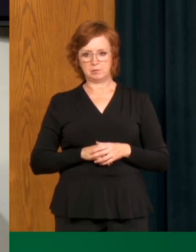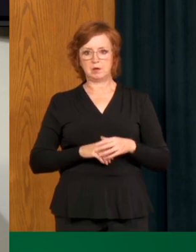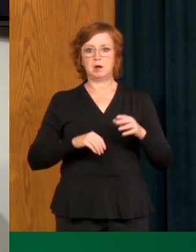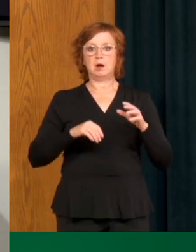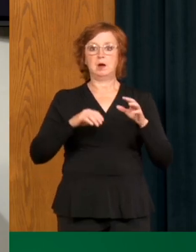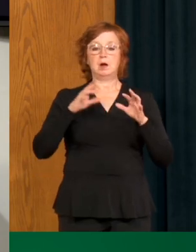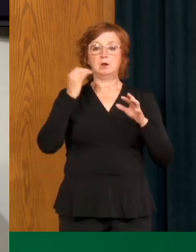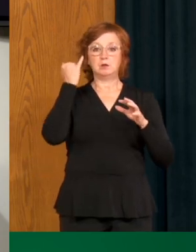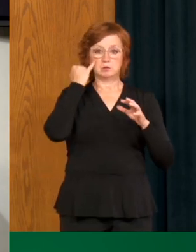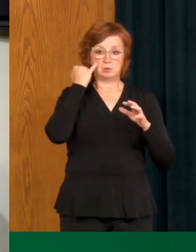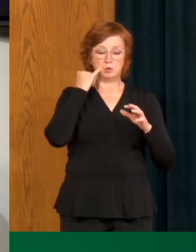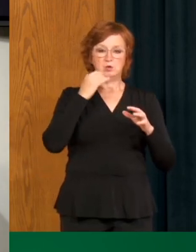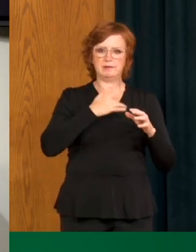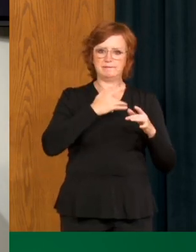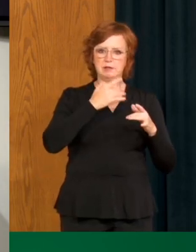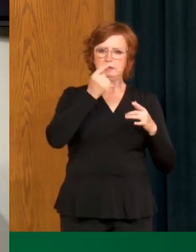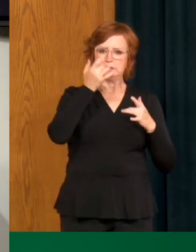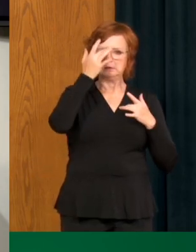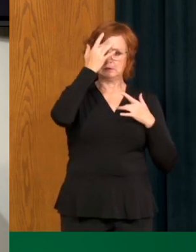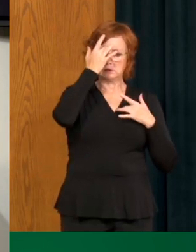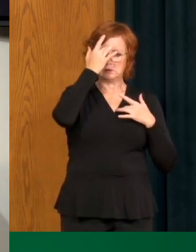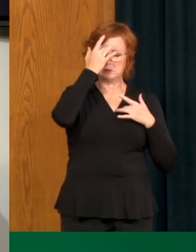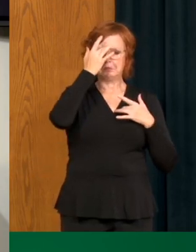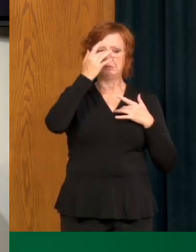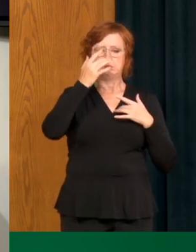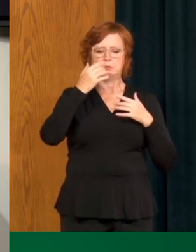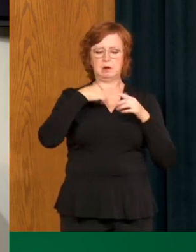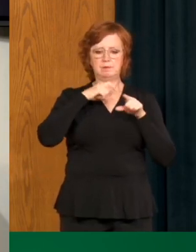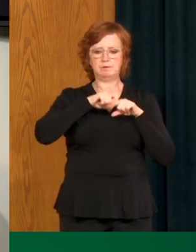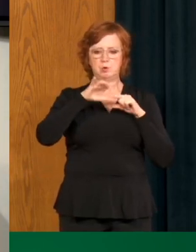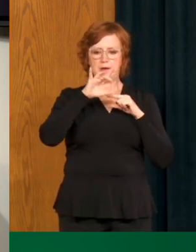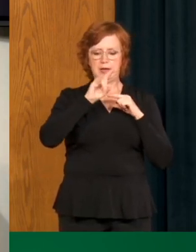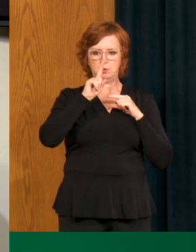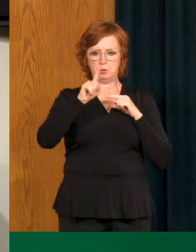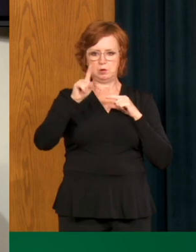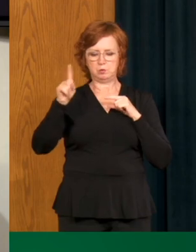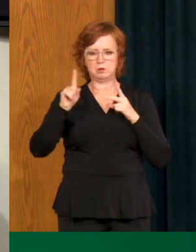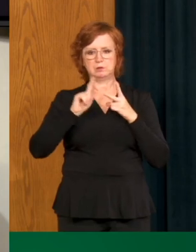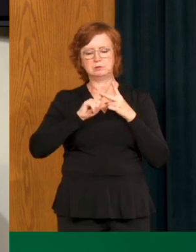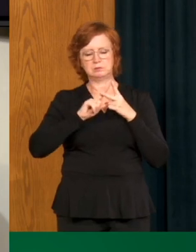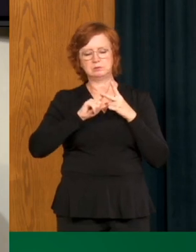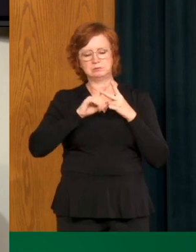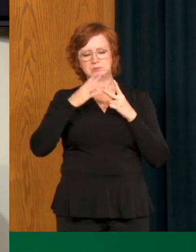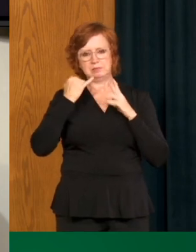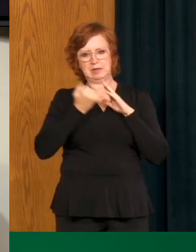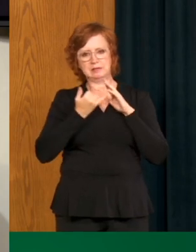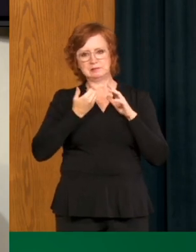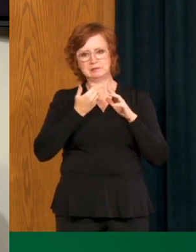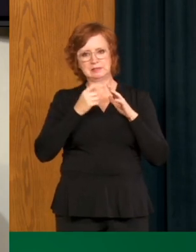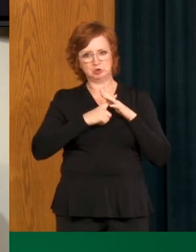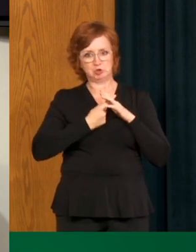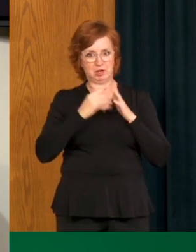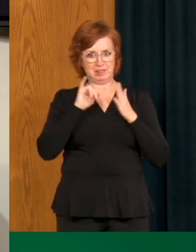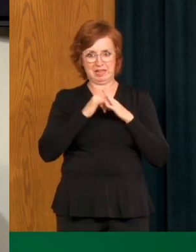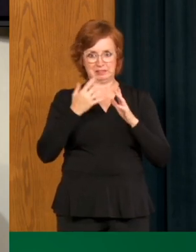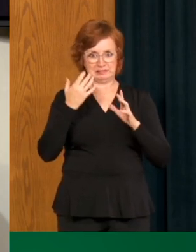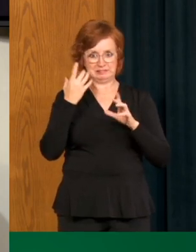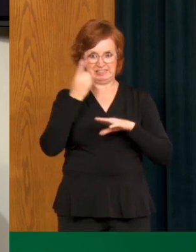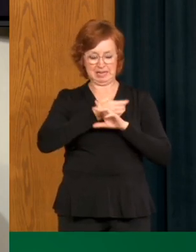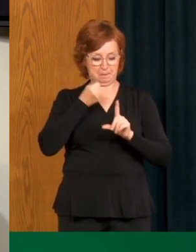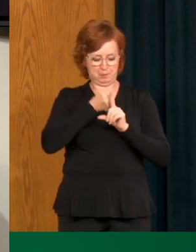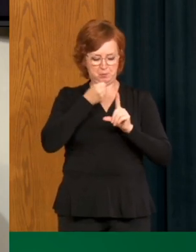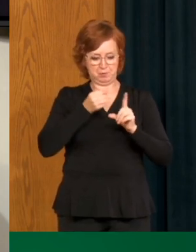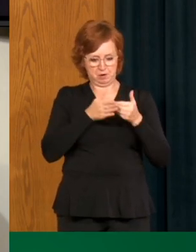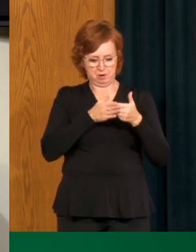of symptoms or any concerns and seek testing but remain isolated if you have any symptoms. Practice physical distancing all the time. I think